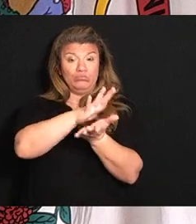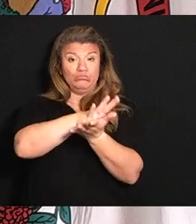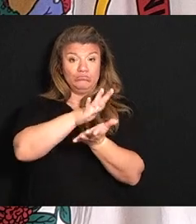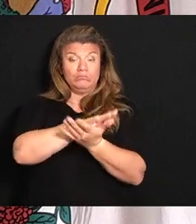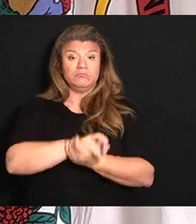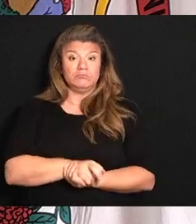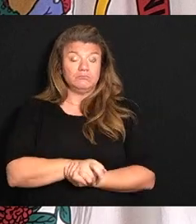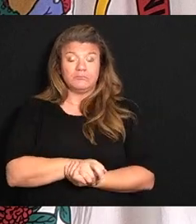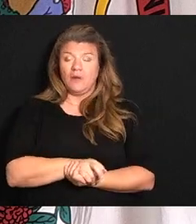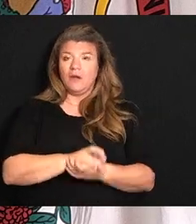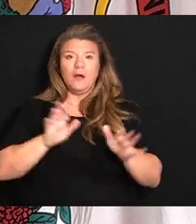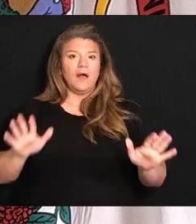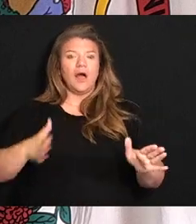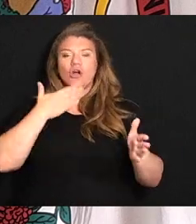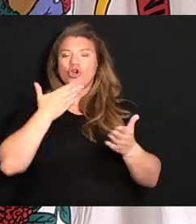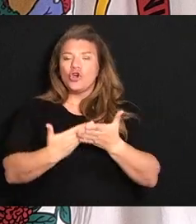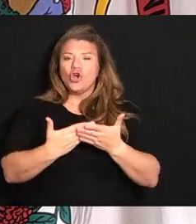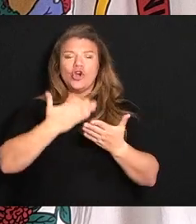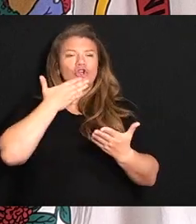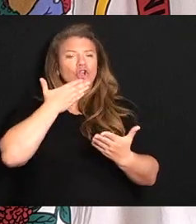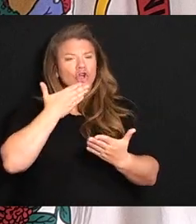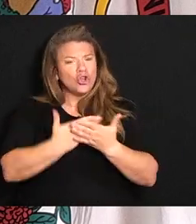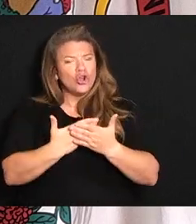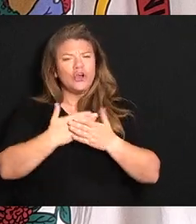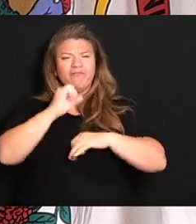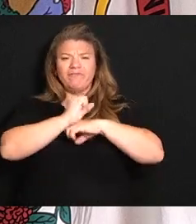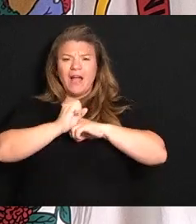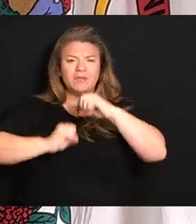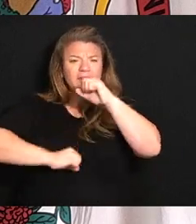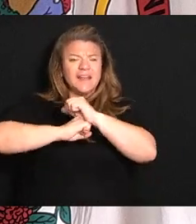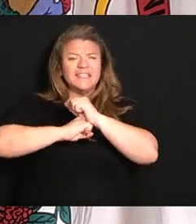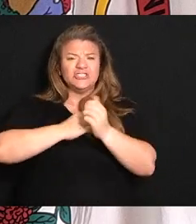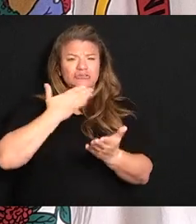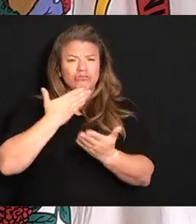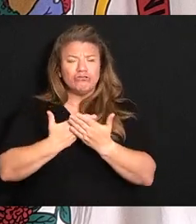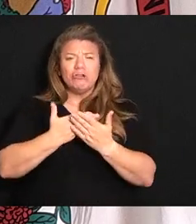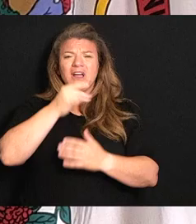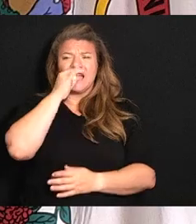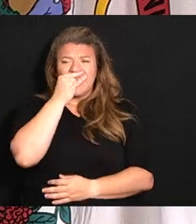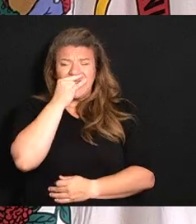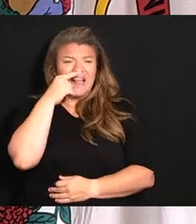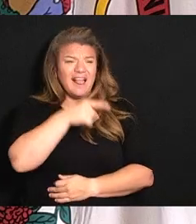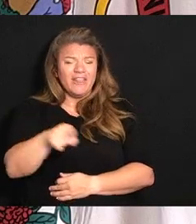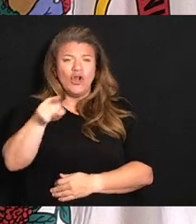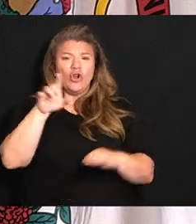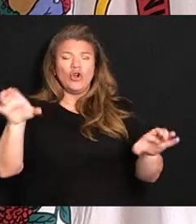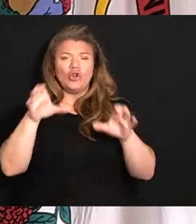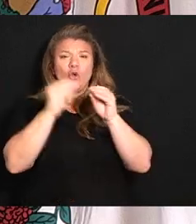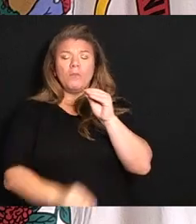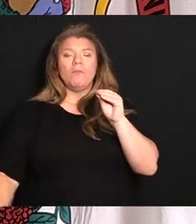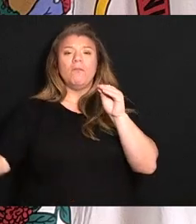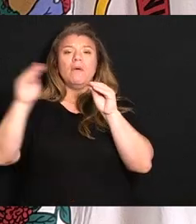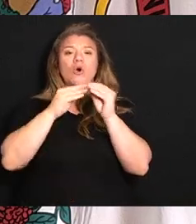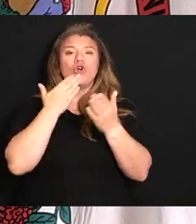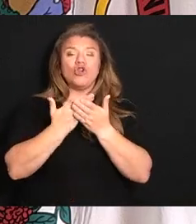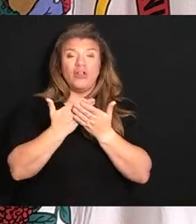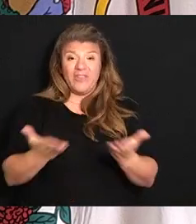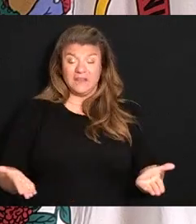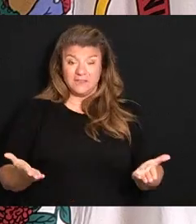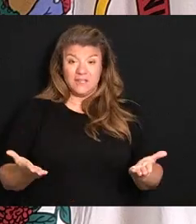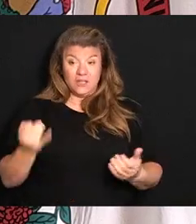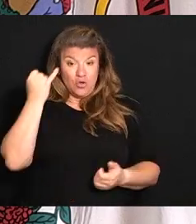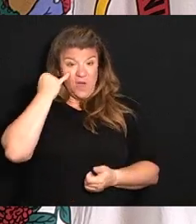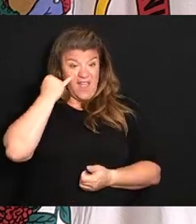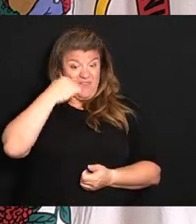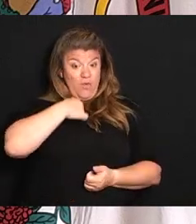good, good, good, solid kids and they're on their way to doing more and more and more goodness. And so if we can help